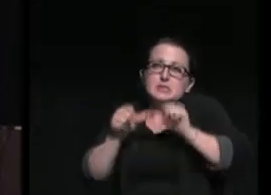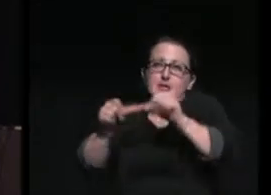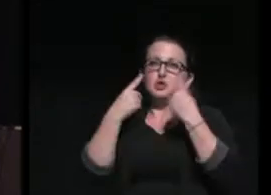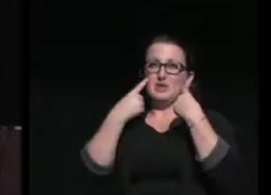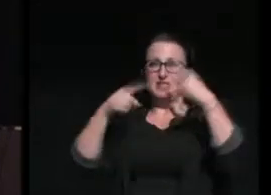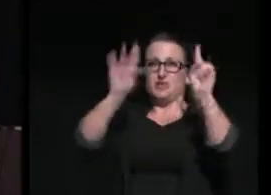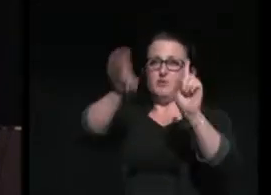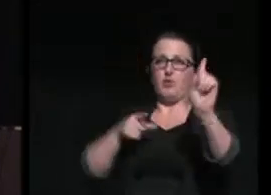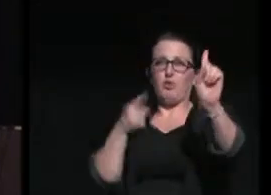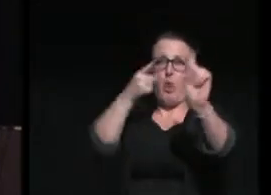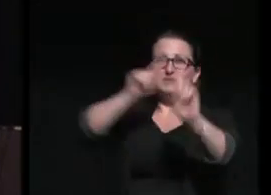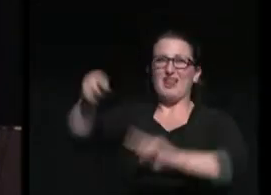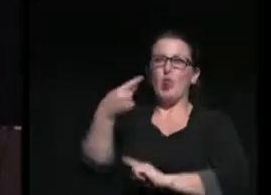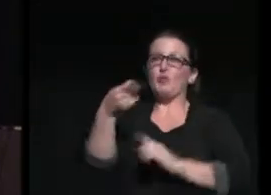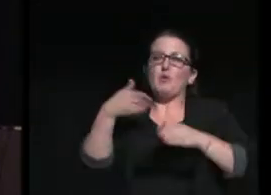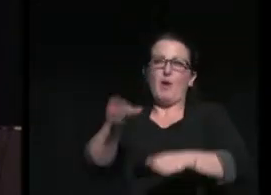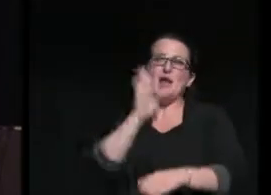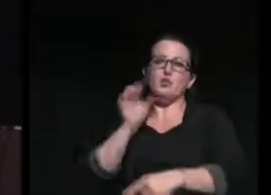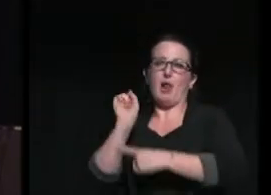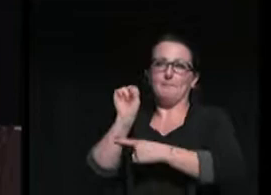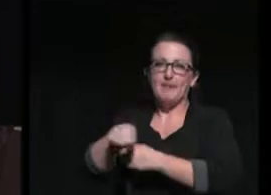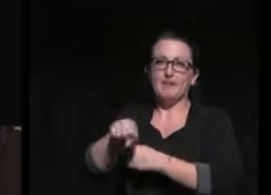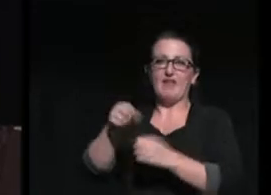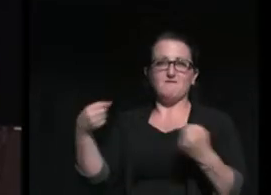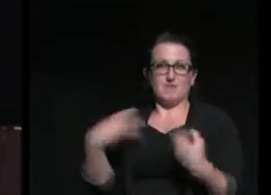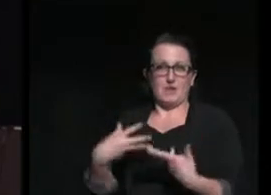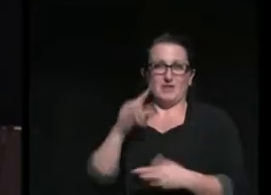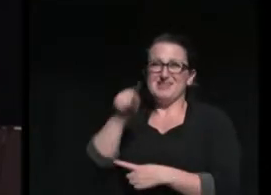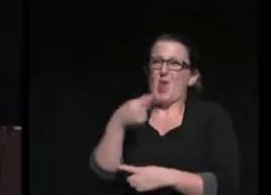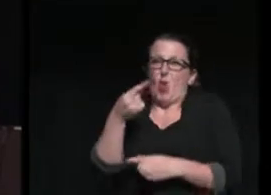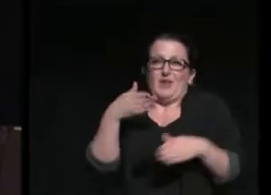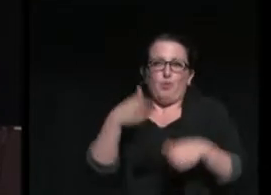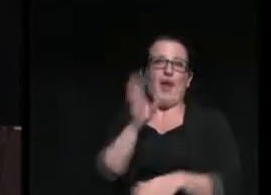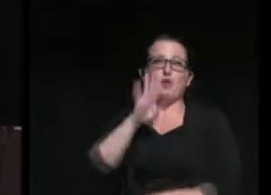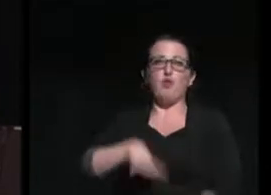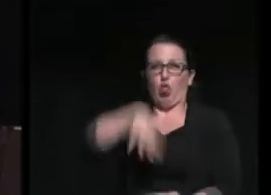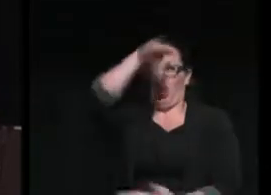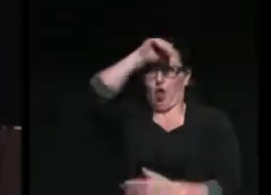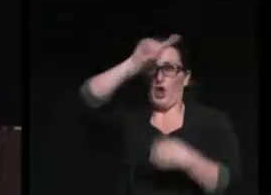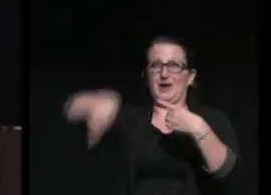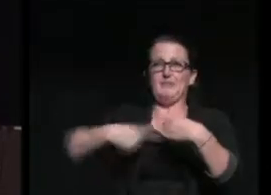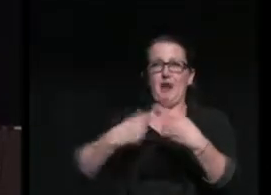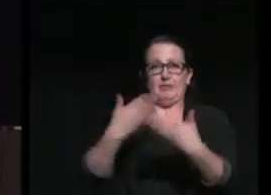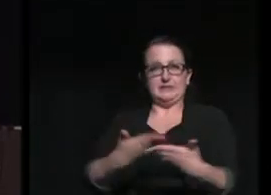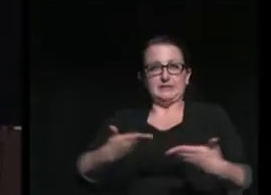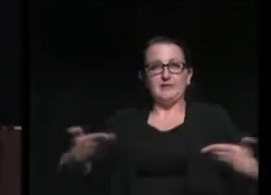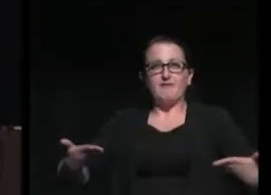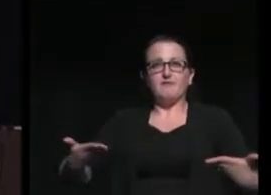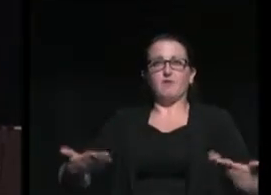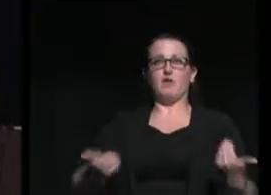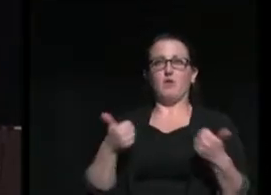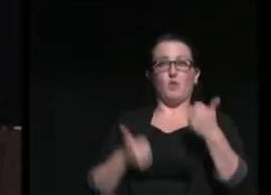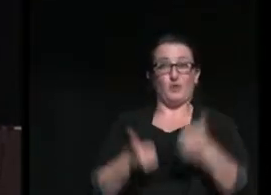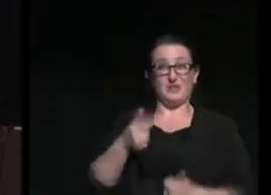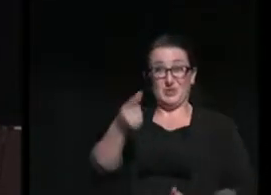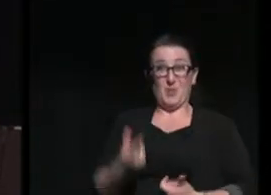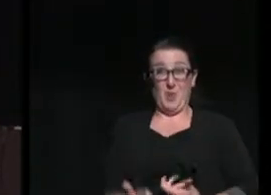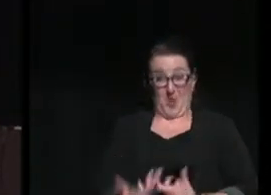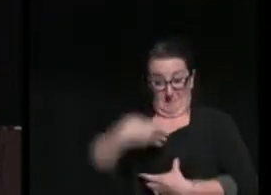only way you will get over that fear. It's the only way you will ever learn all about the stuff of which you are made.